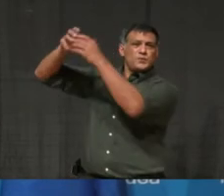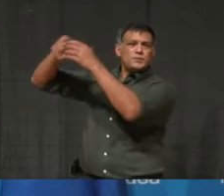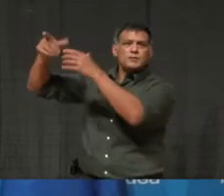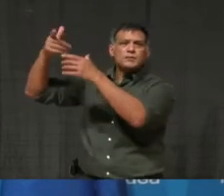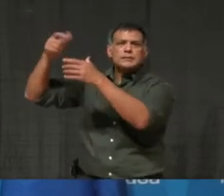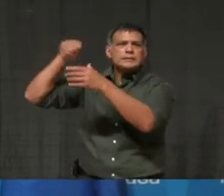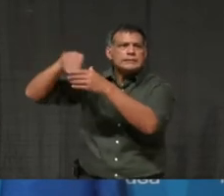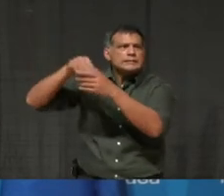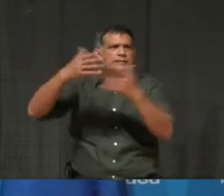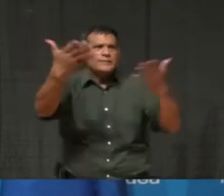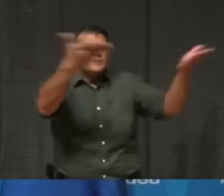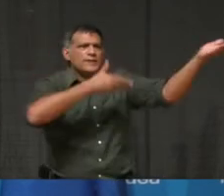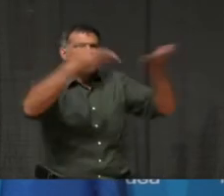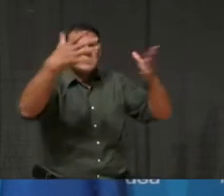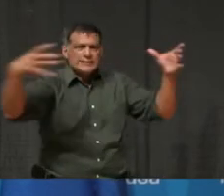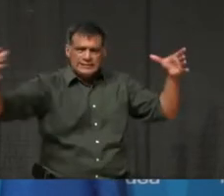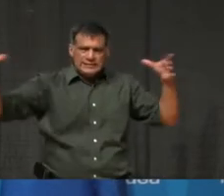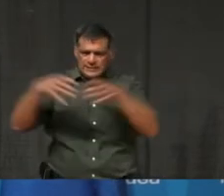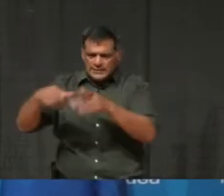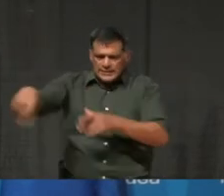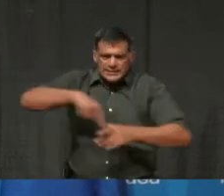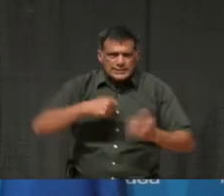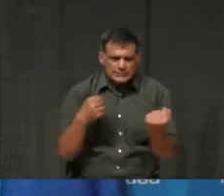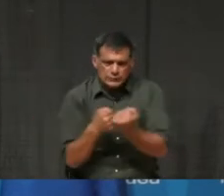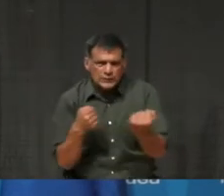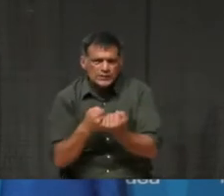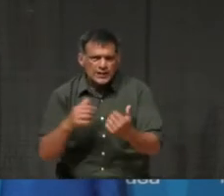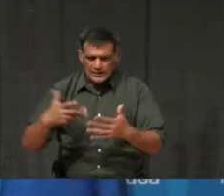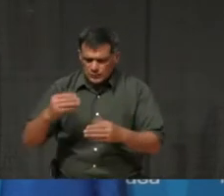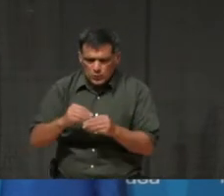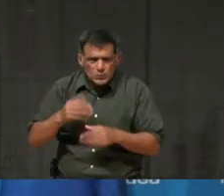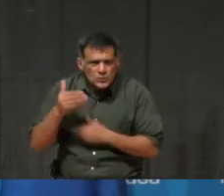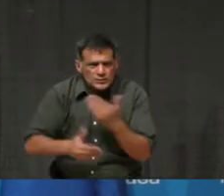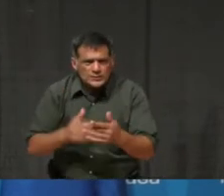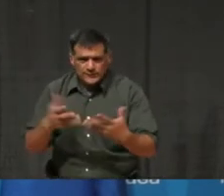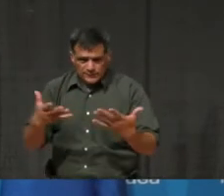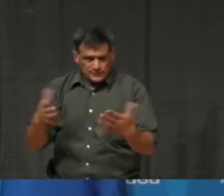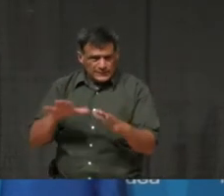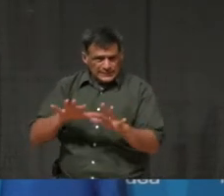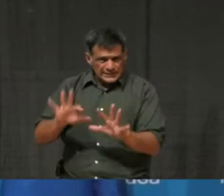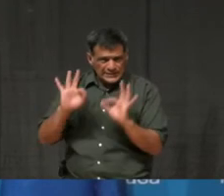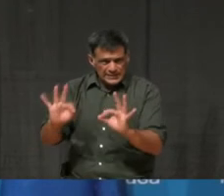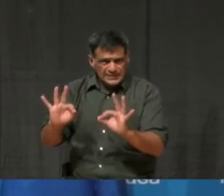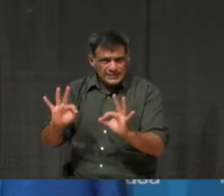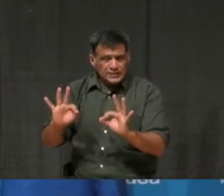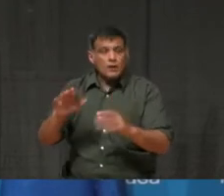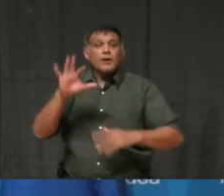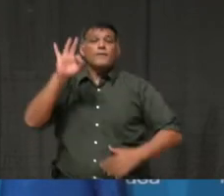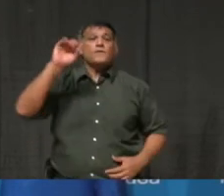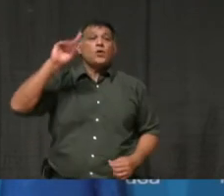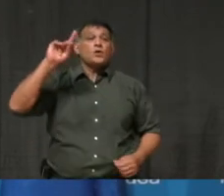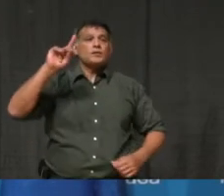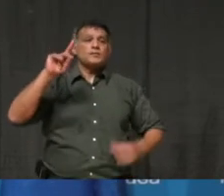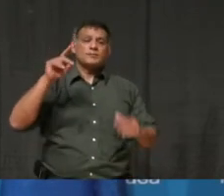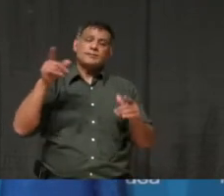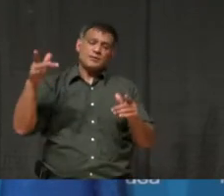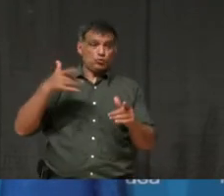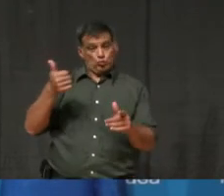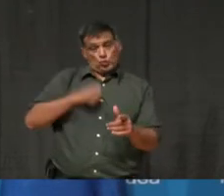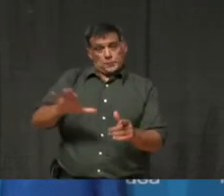get through this pandemic, and he did the best he could. And, you know, it's easy in retrospect to look back and